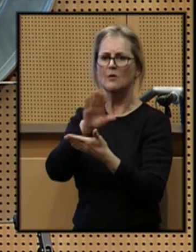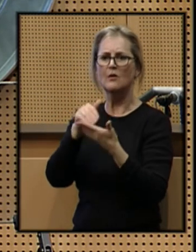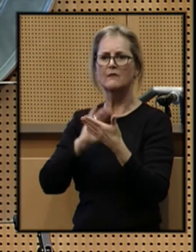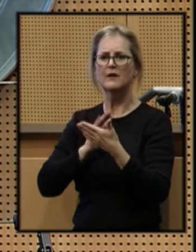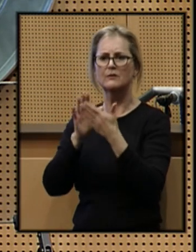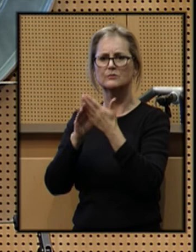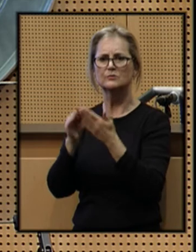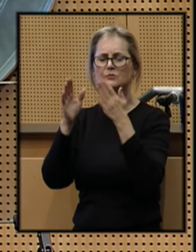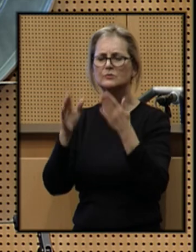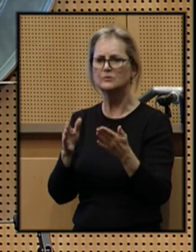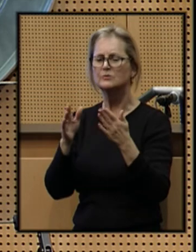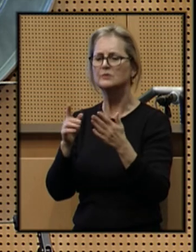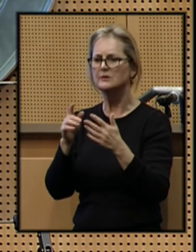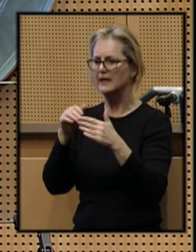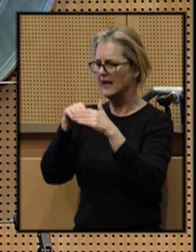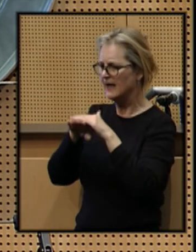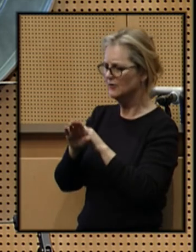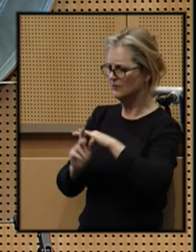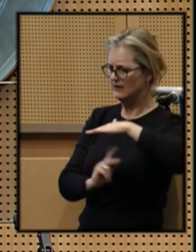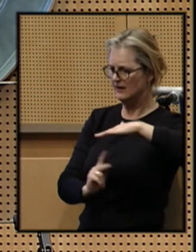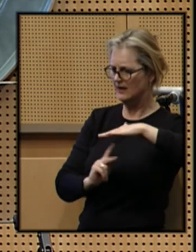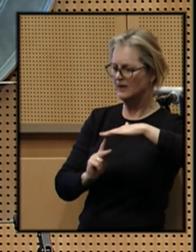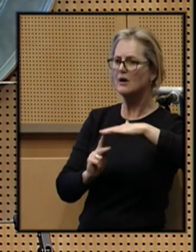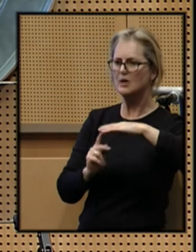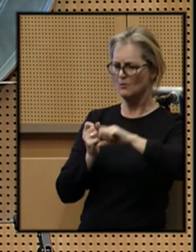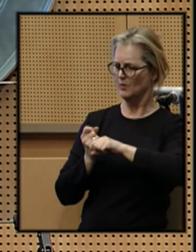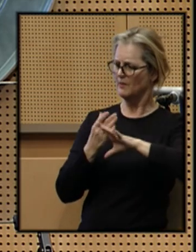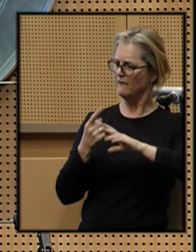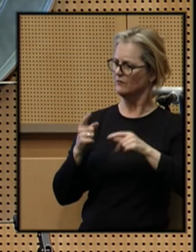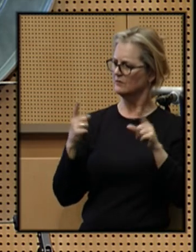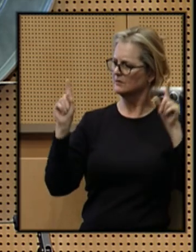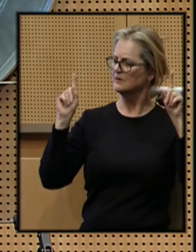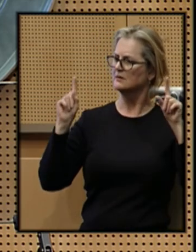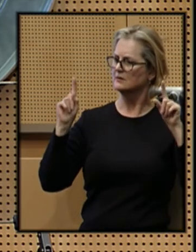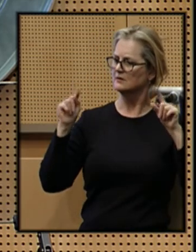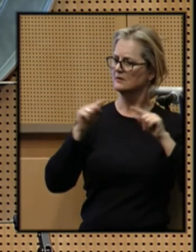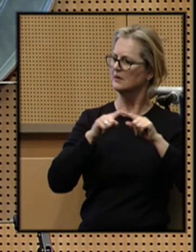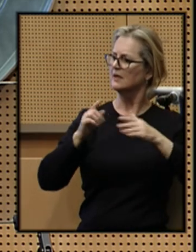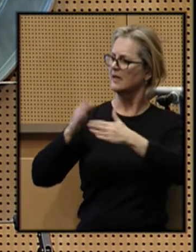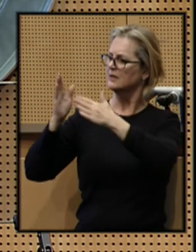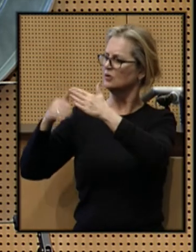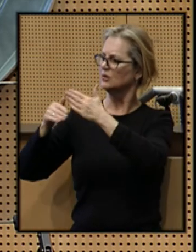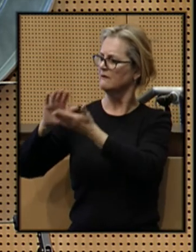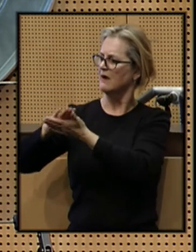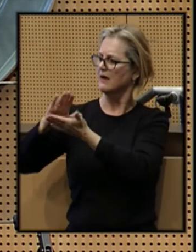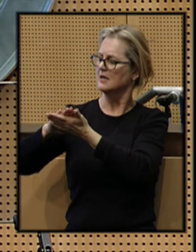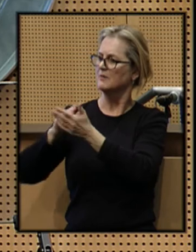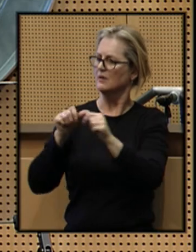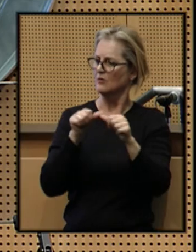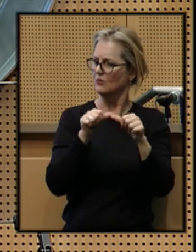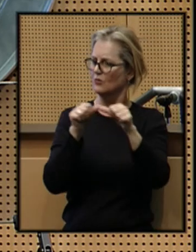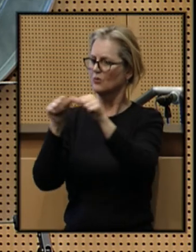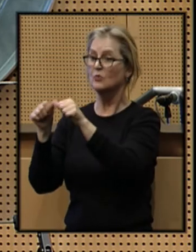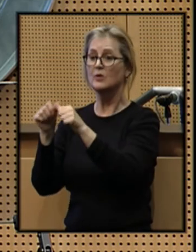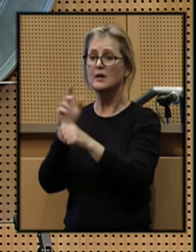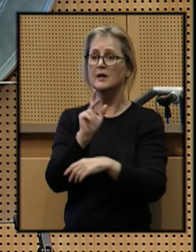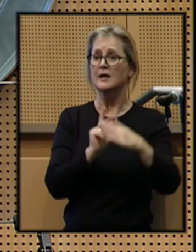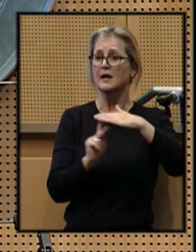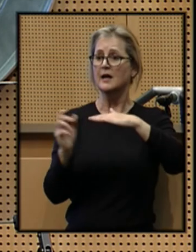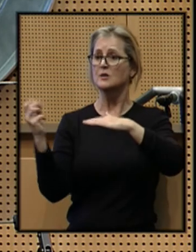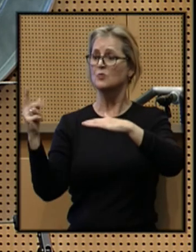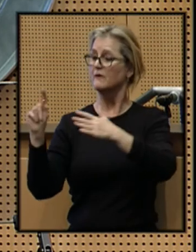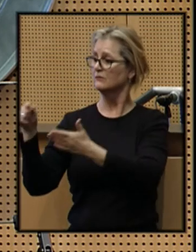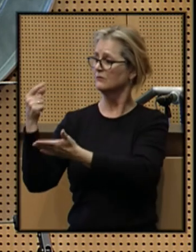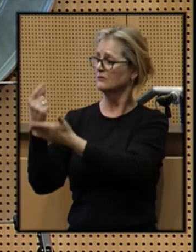of our students enter kindergarten prepared for success, achieve academically throughout K-12, and